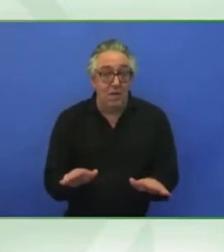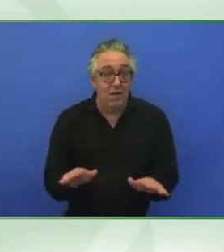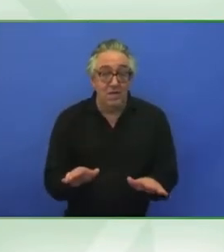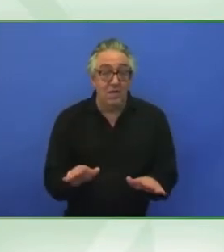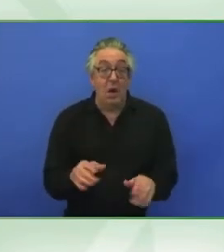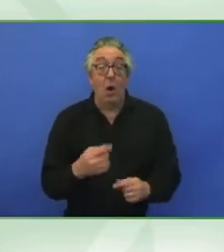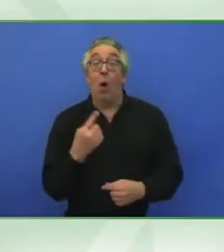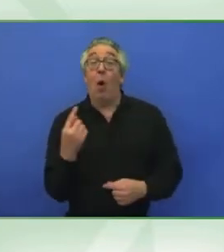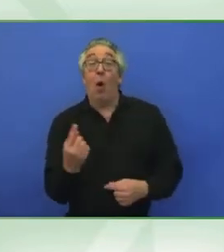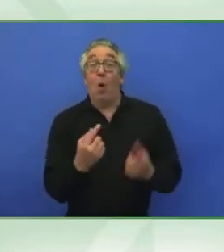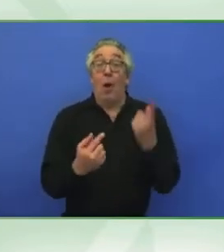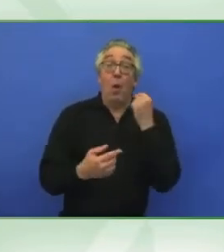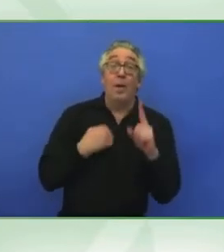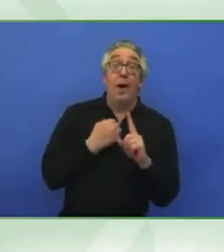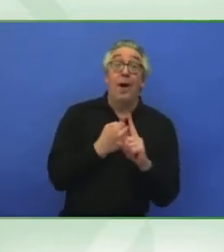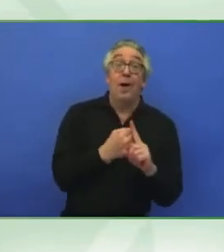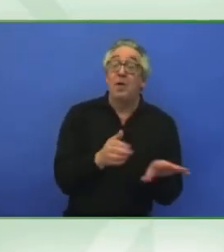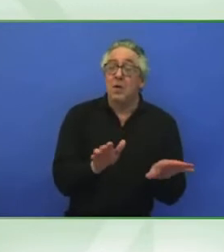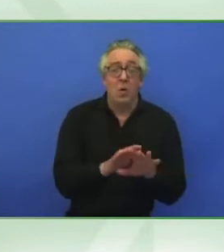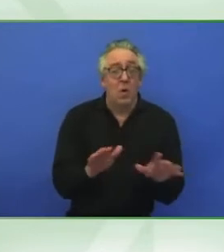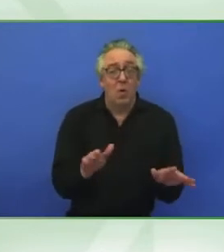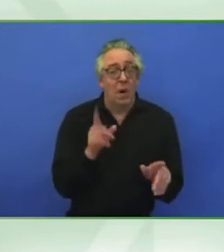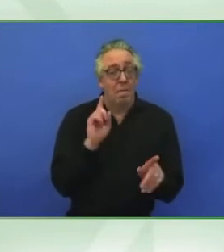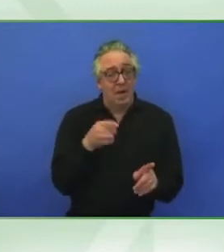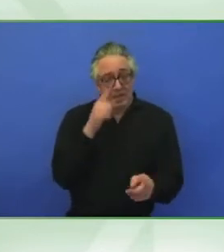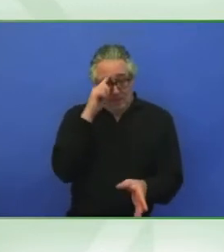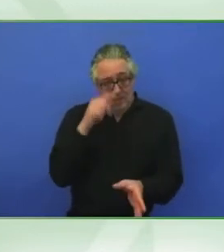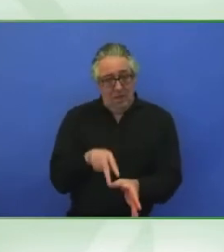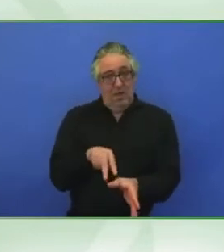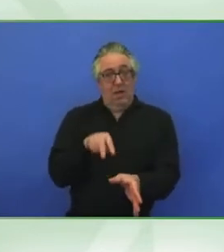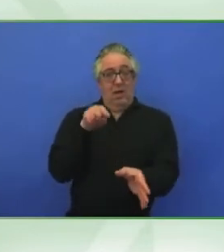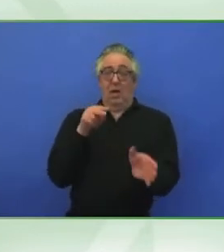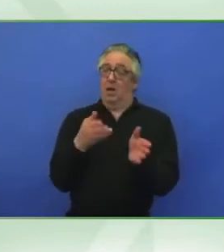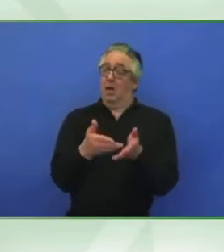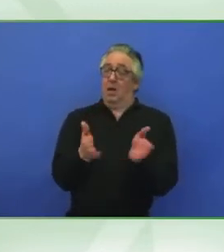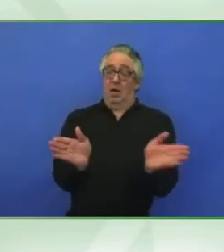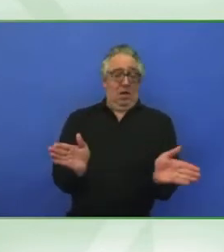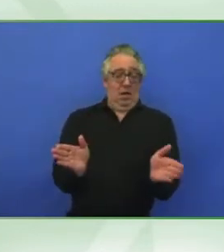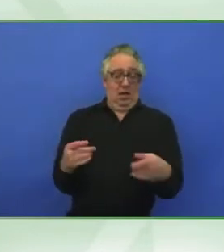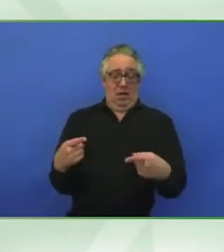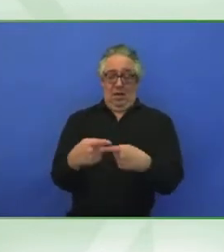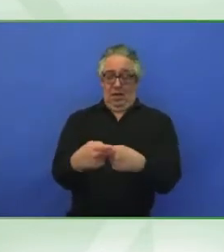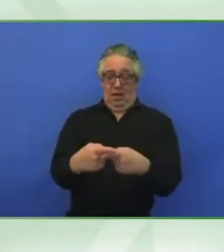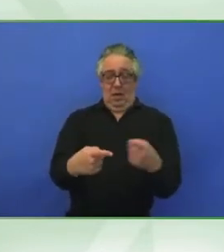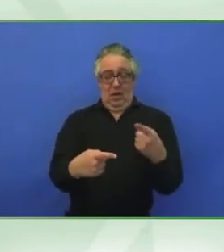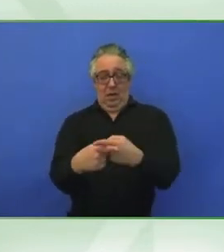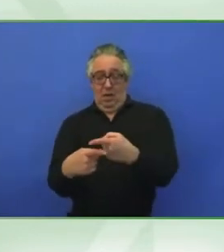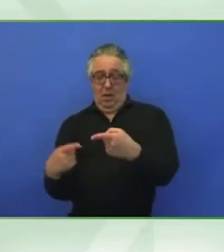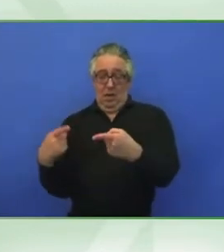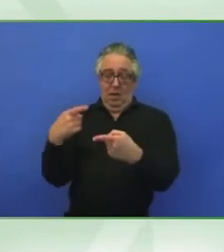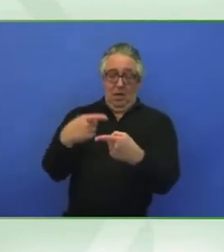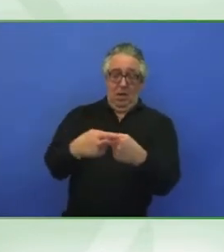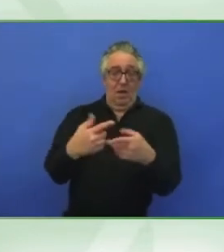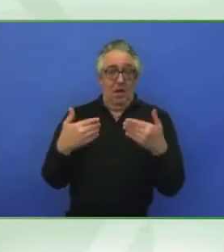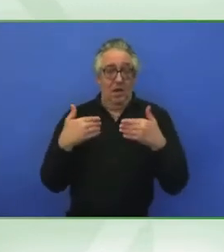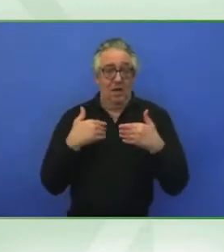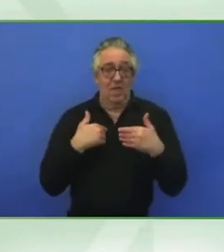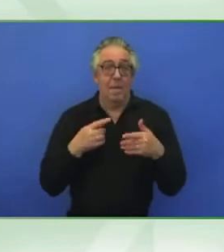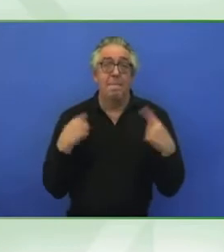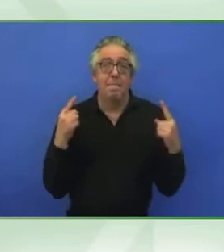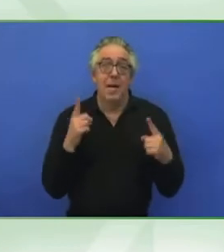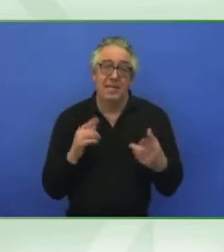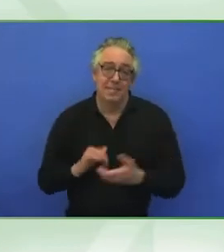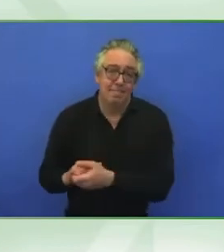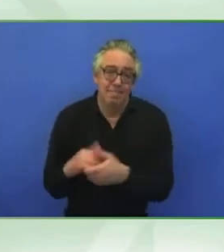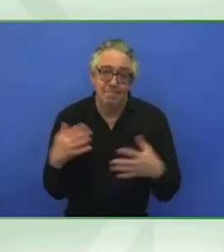of advancing this agenda together. I feel like there's